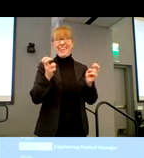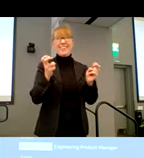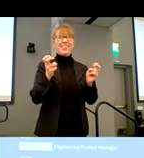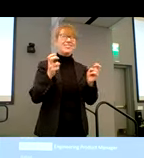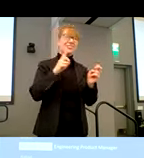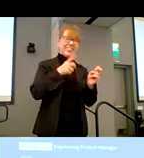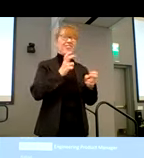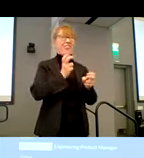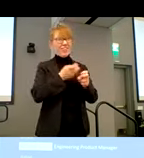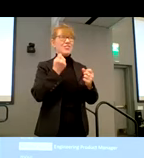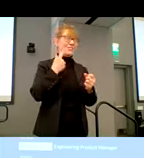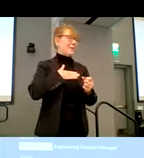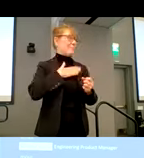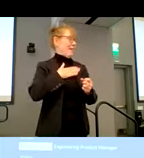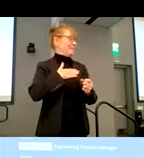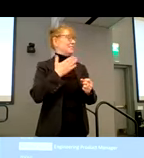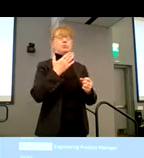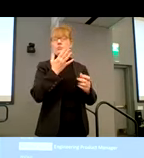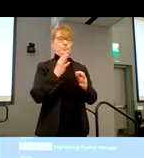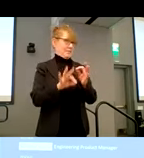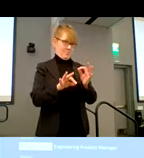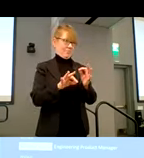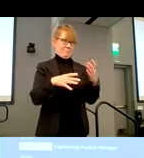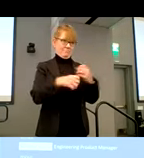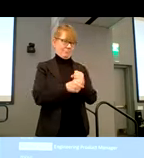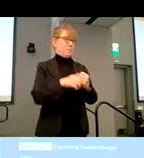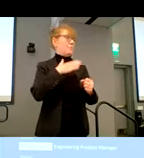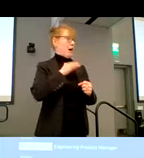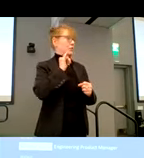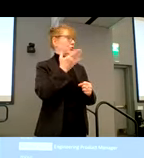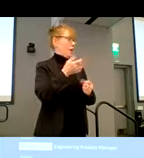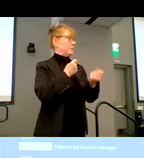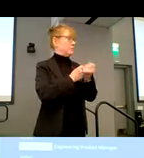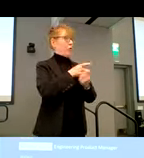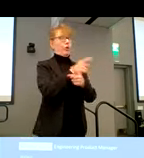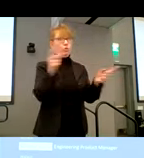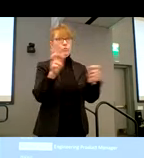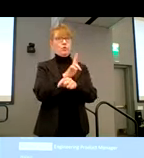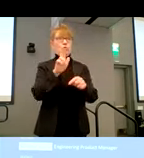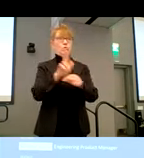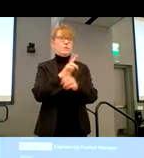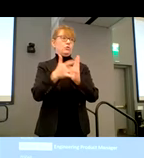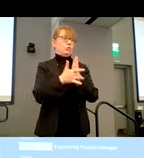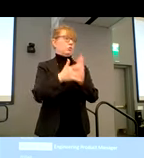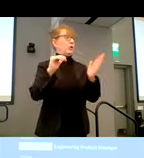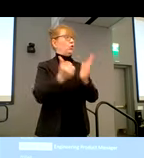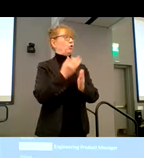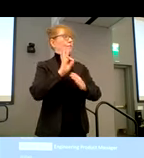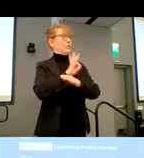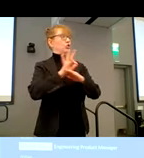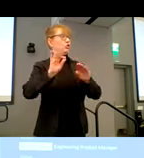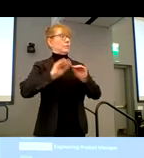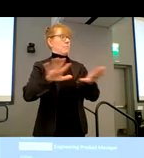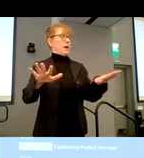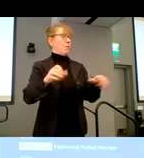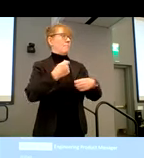understand what it is. Just know to make it simple. My job is to support you with using tools and when those new features come out, making sure